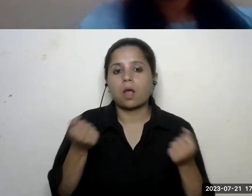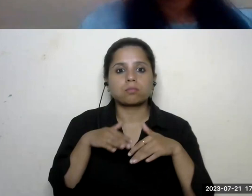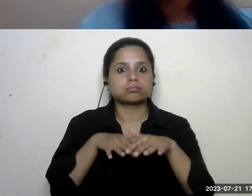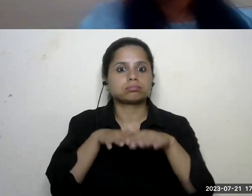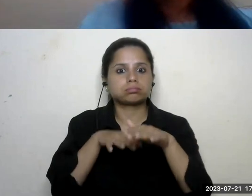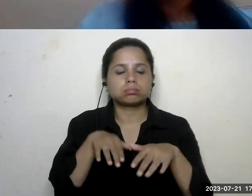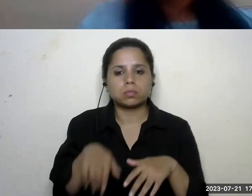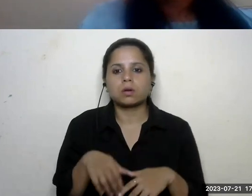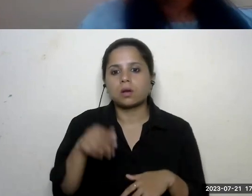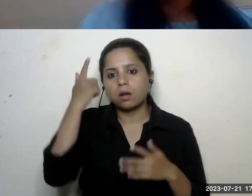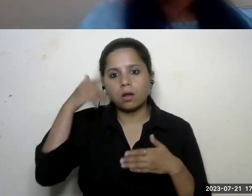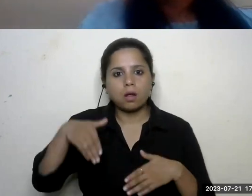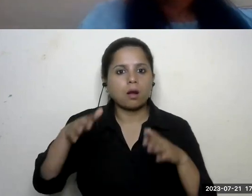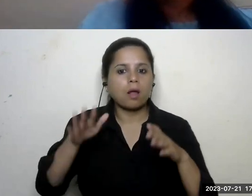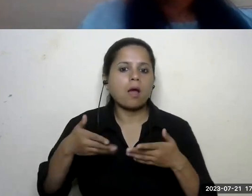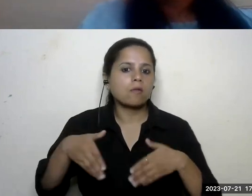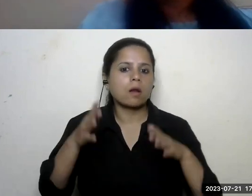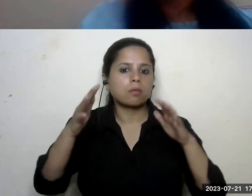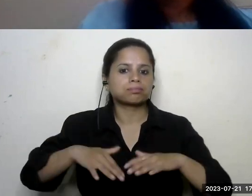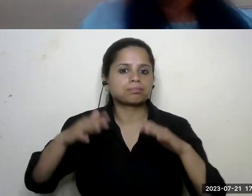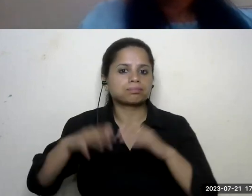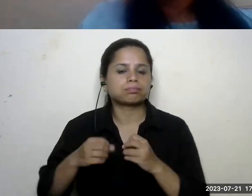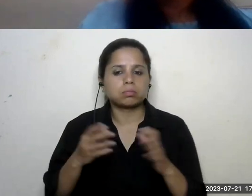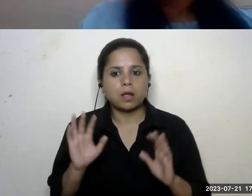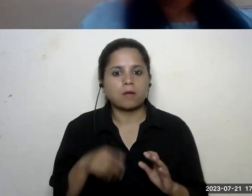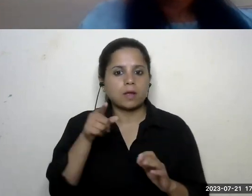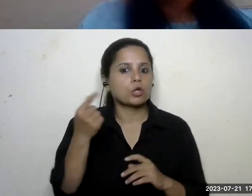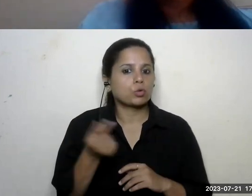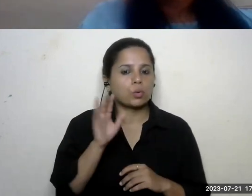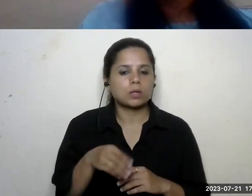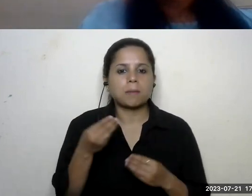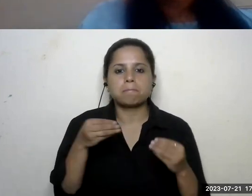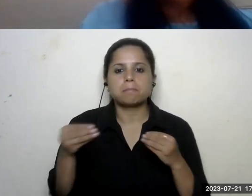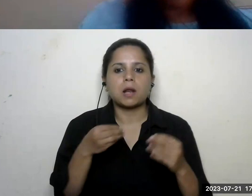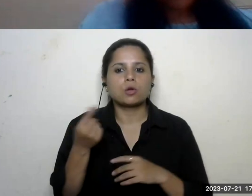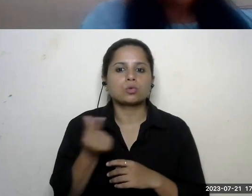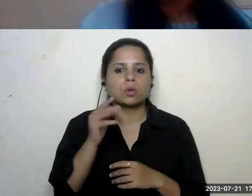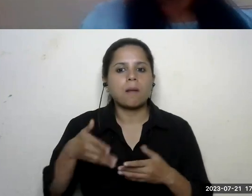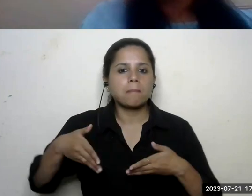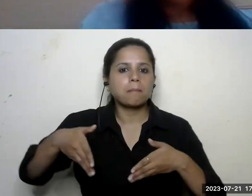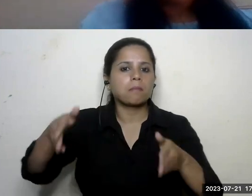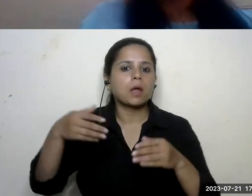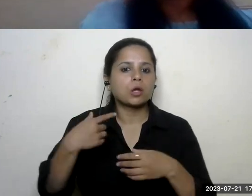the roads are breaking down so i think in some places they have been using plastic to make roads